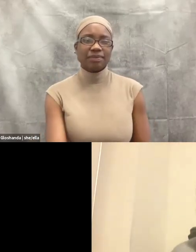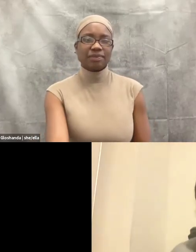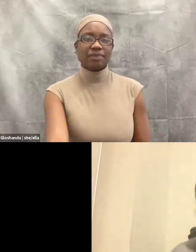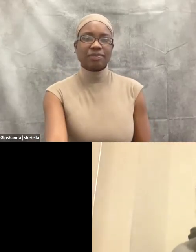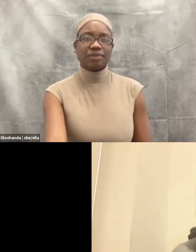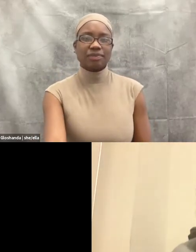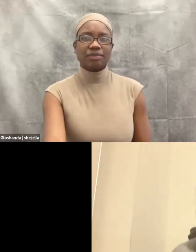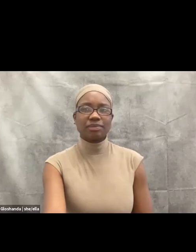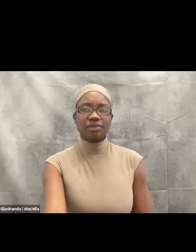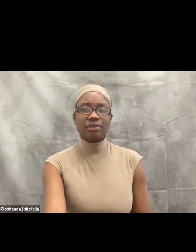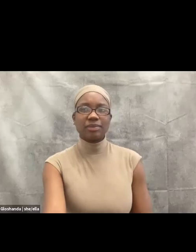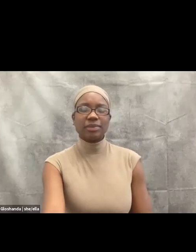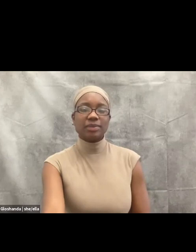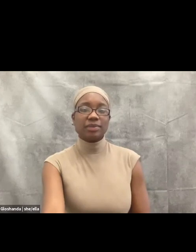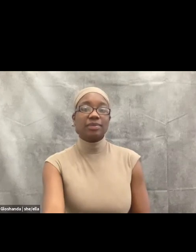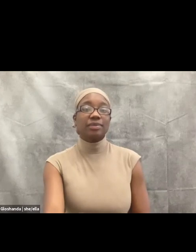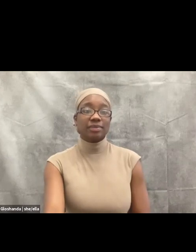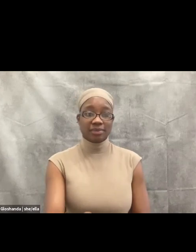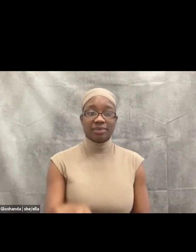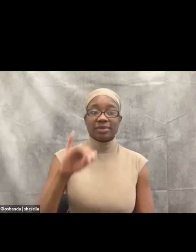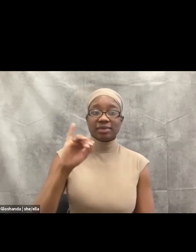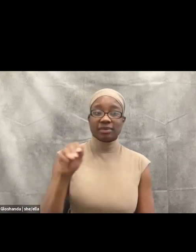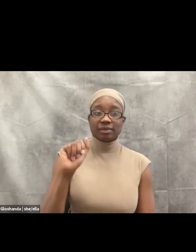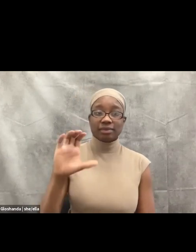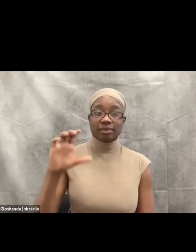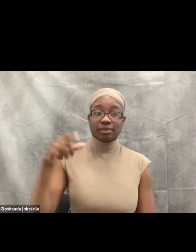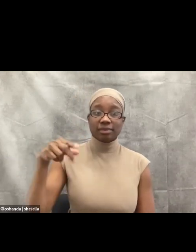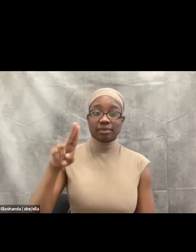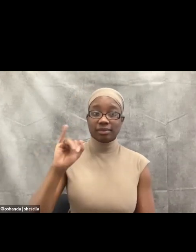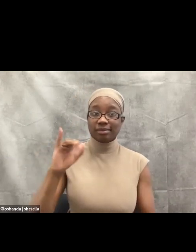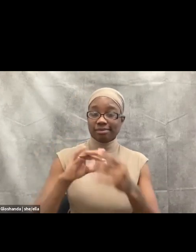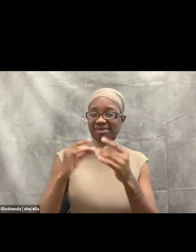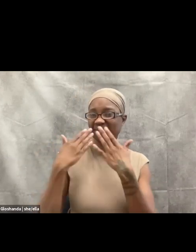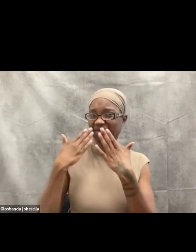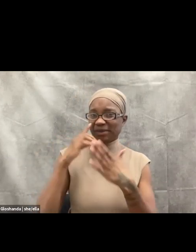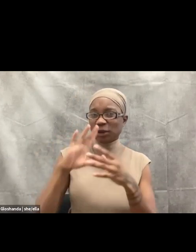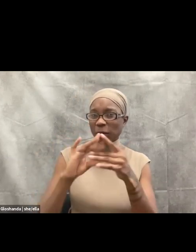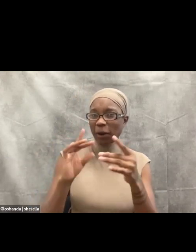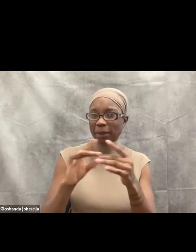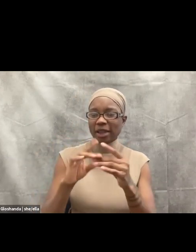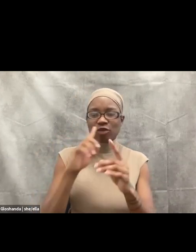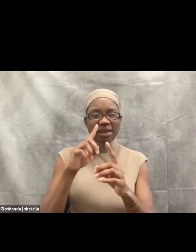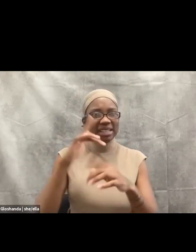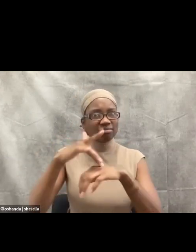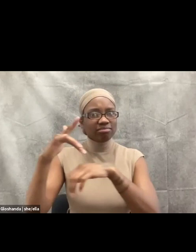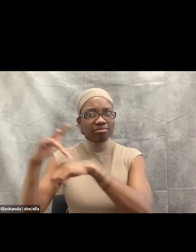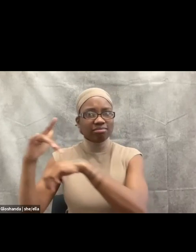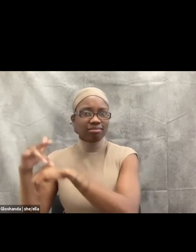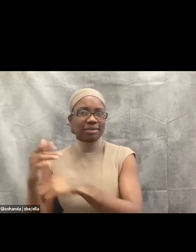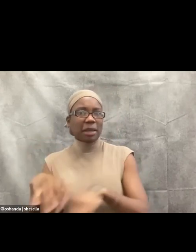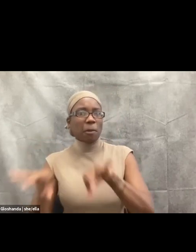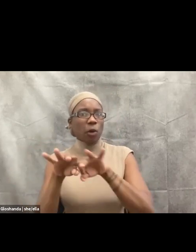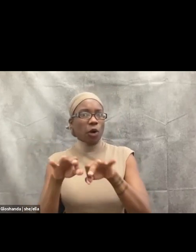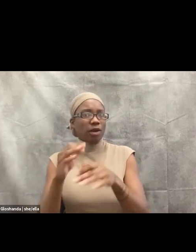Thank you for that. You've hit so many different marks, you know, especially this idea of mental health issues themselves